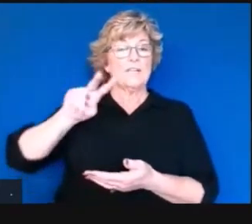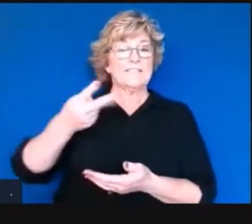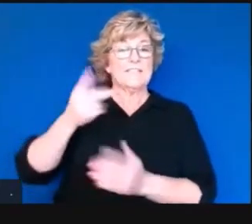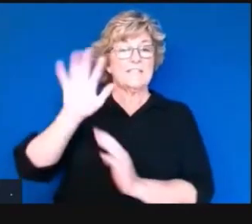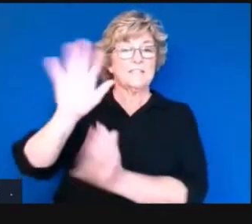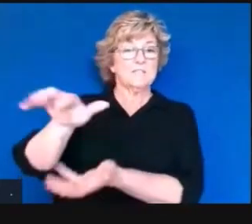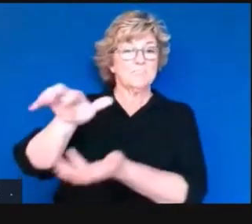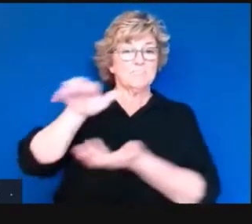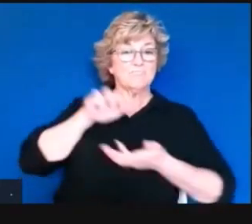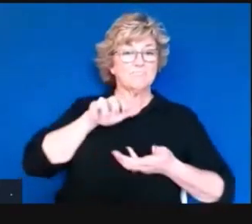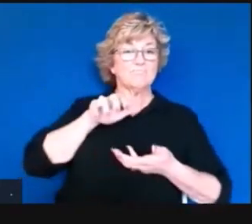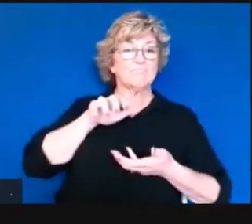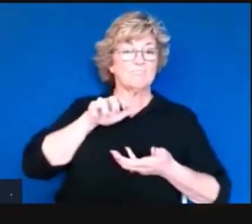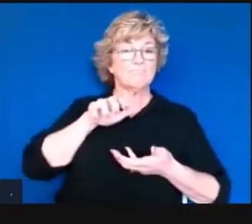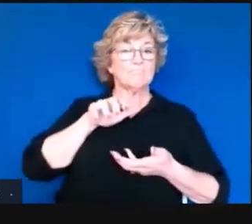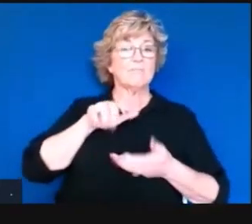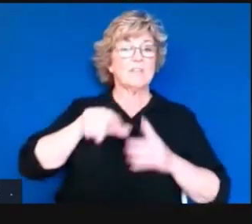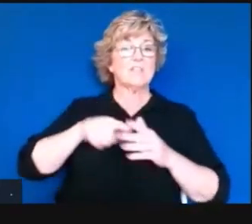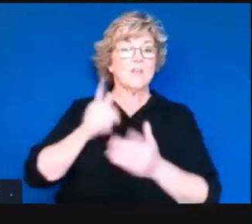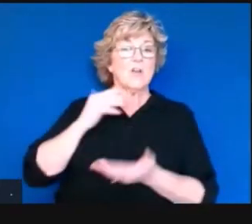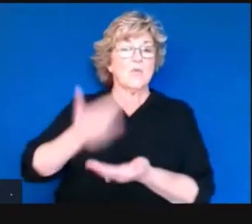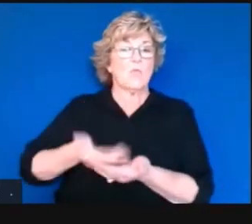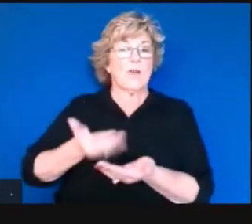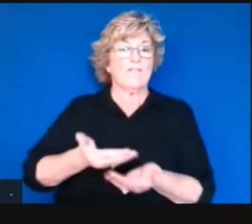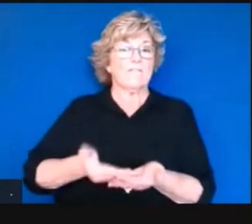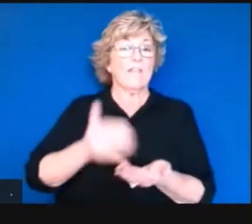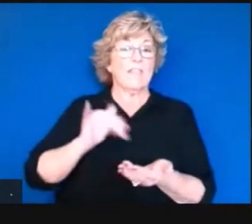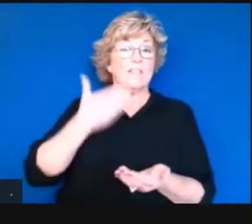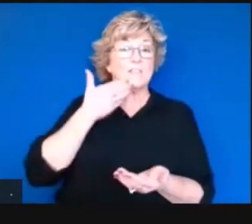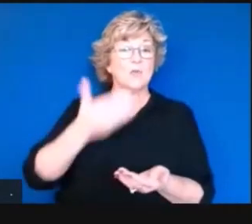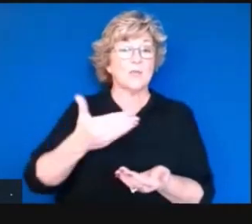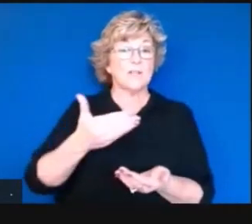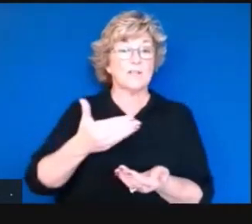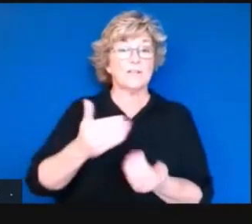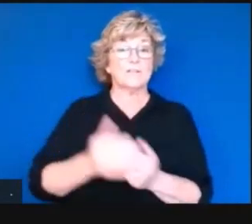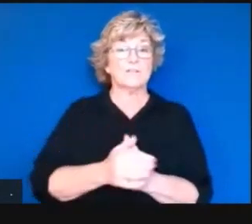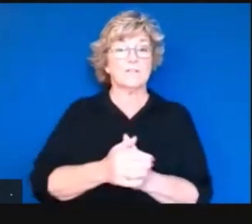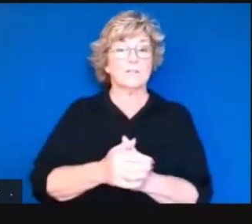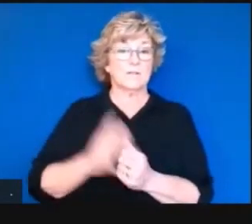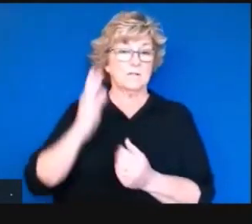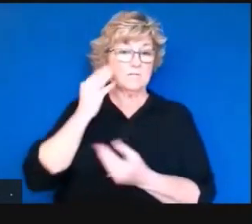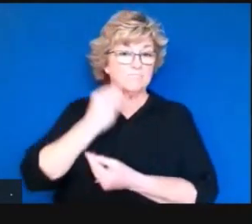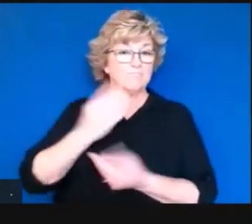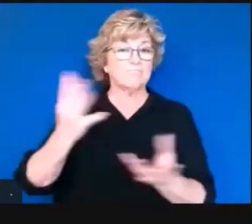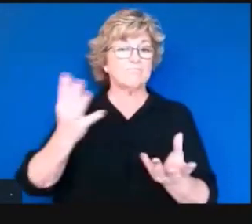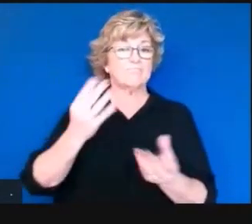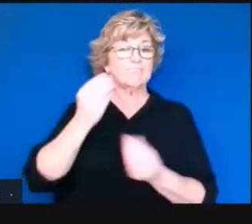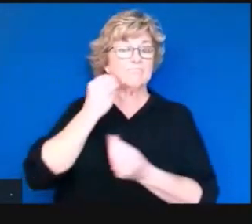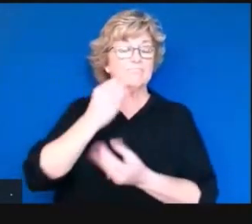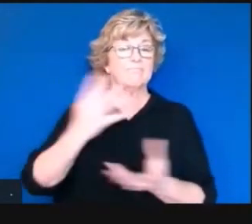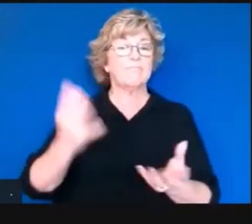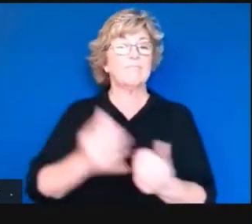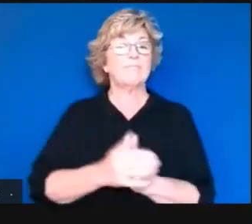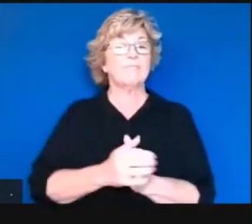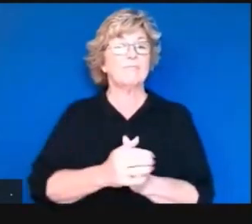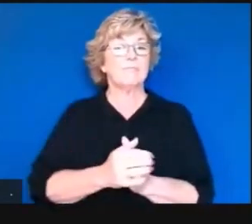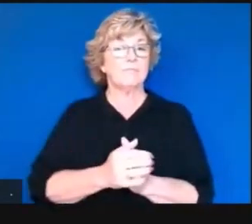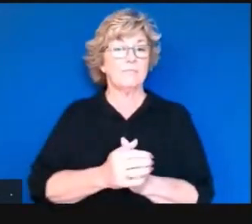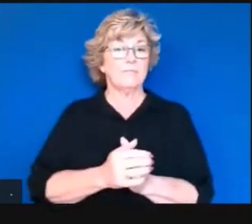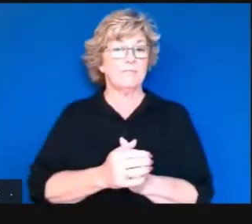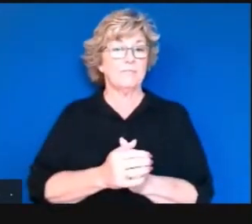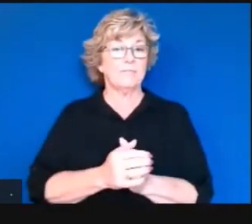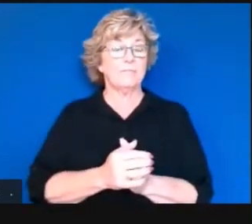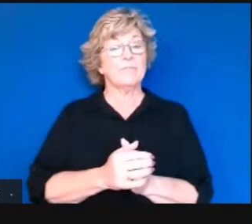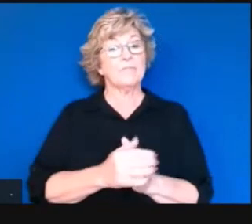they're already starting to arrive, which is good. And we'll update you as to the status